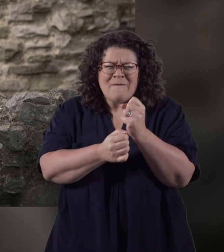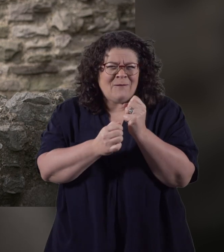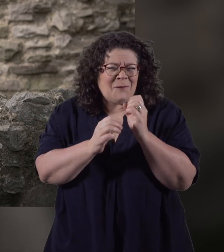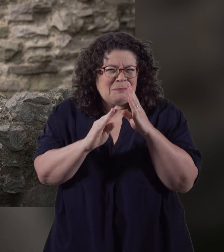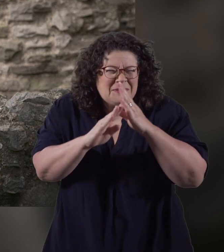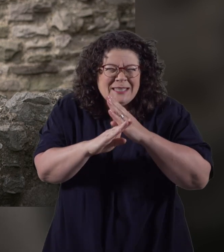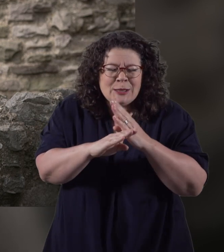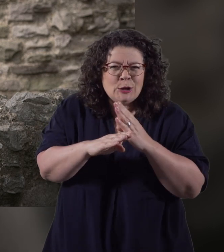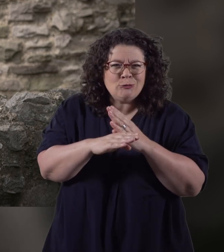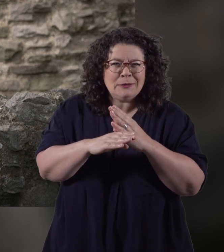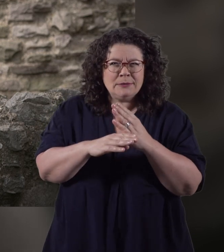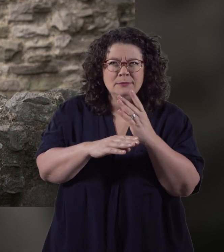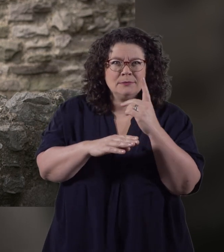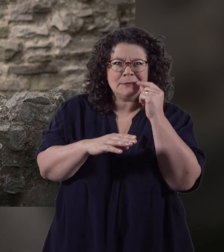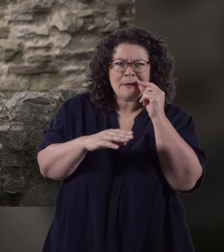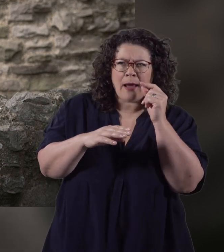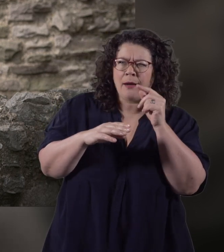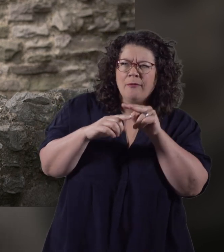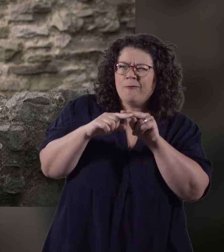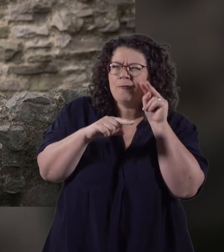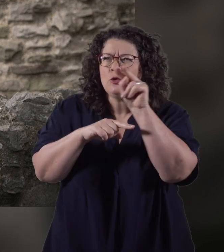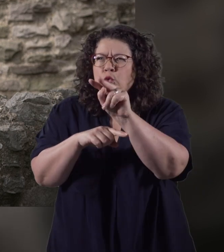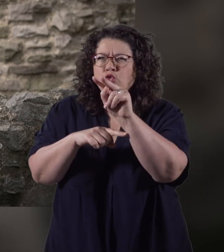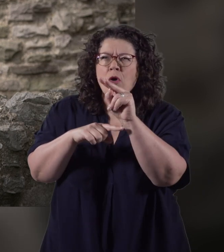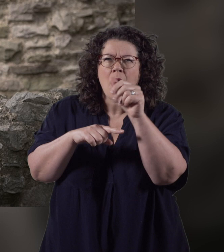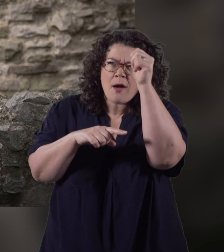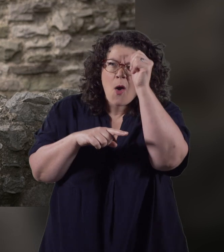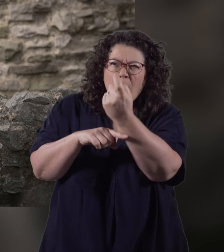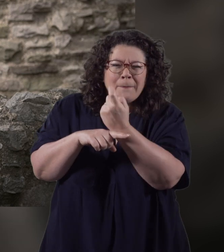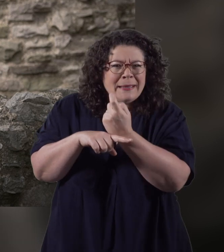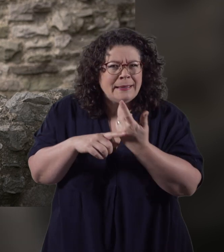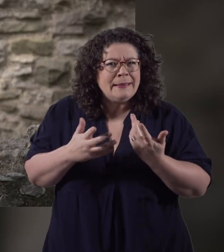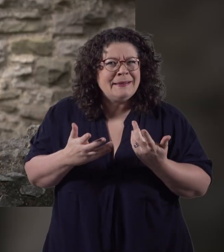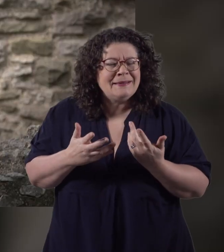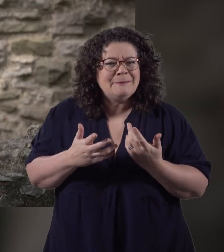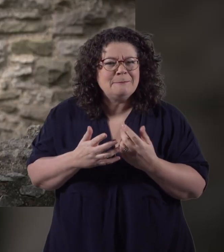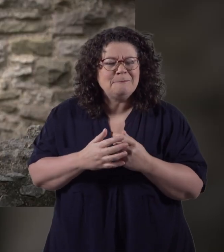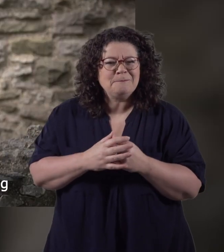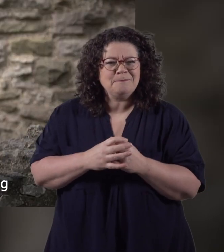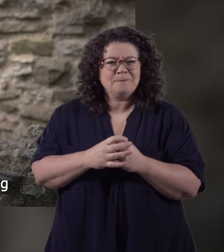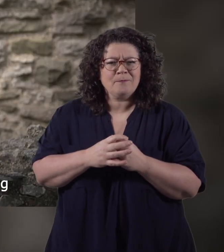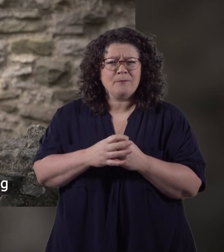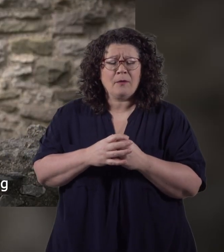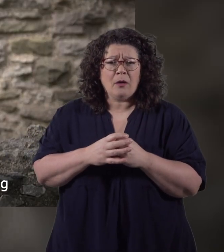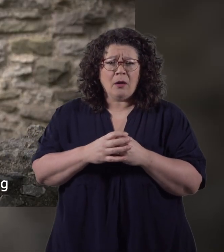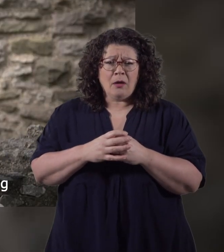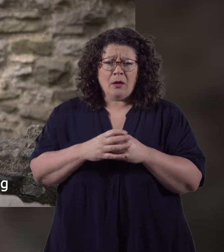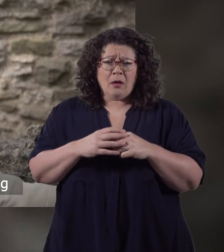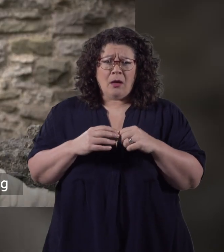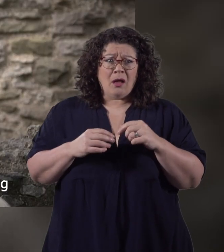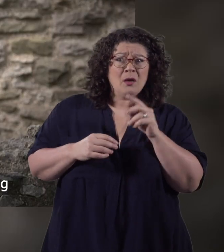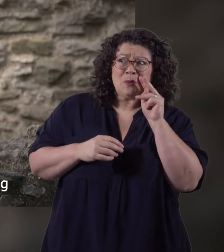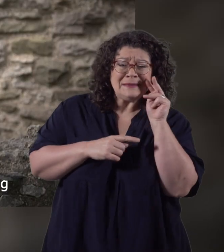got mysterious, almost futuristic power. From the walls